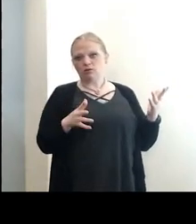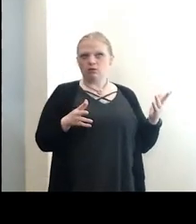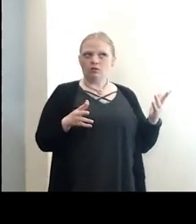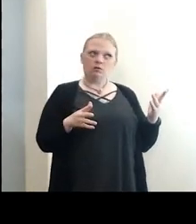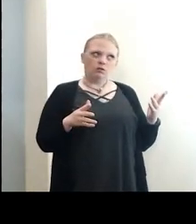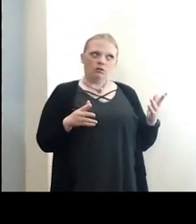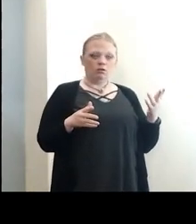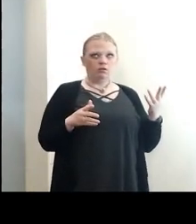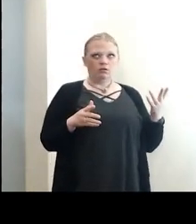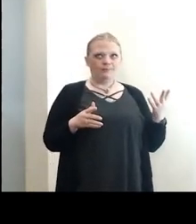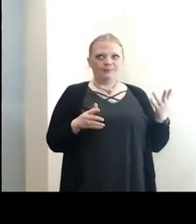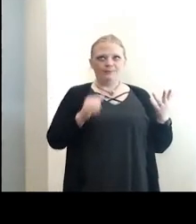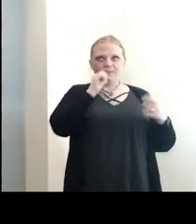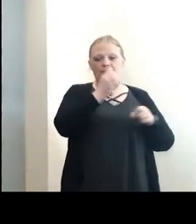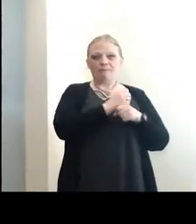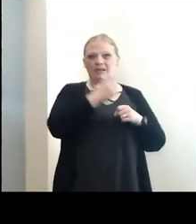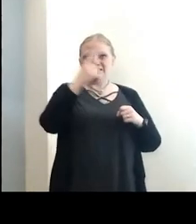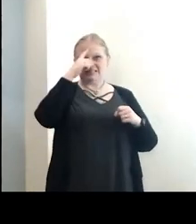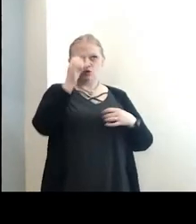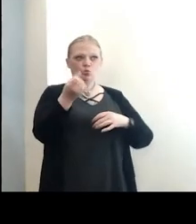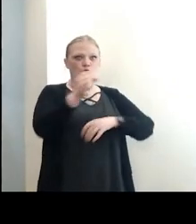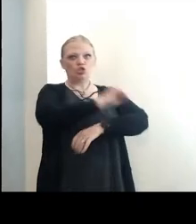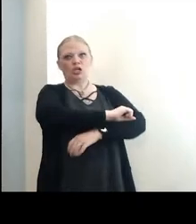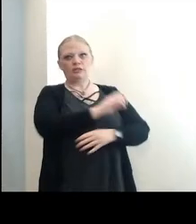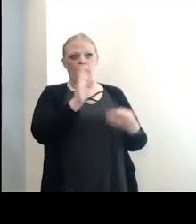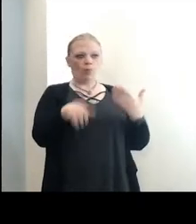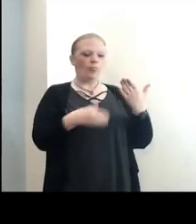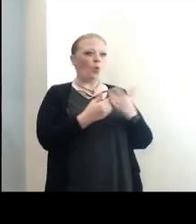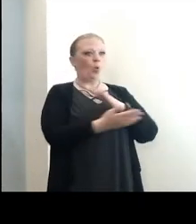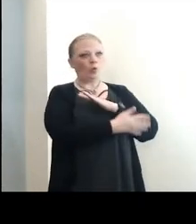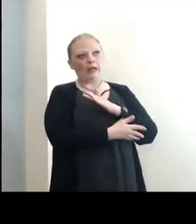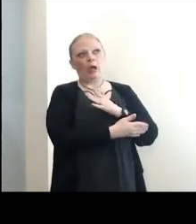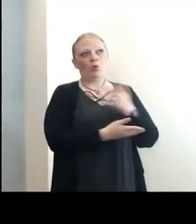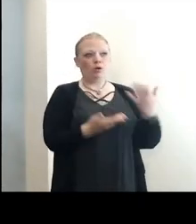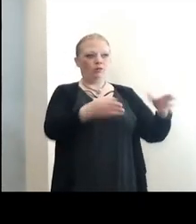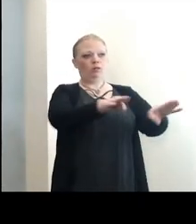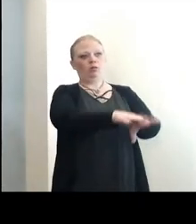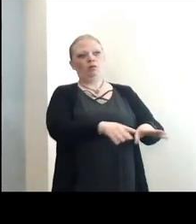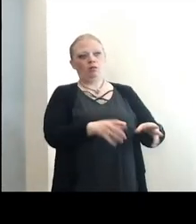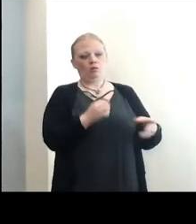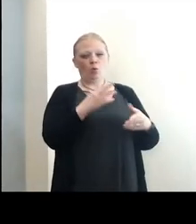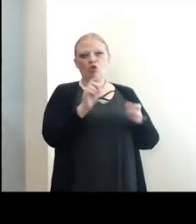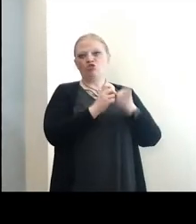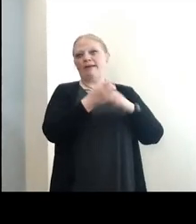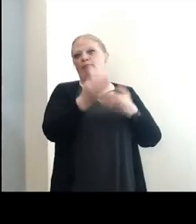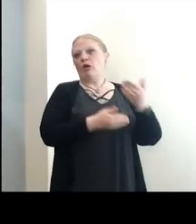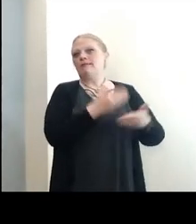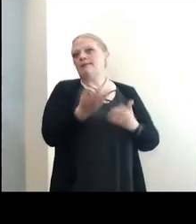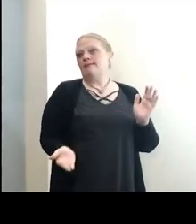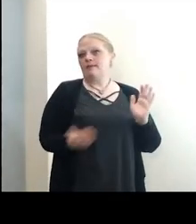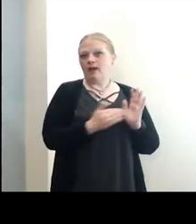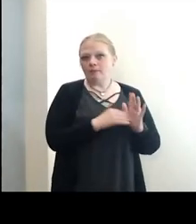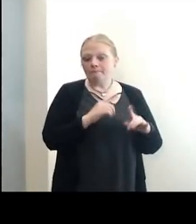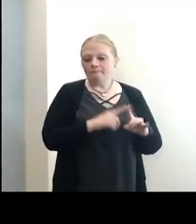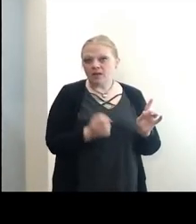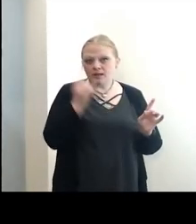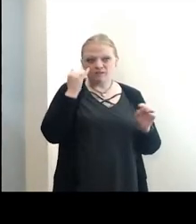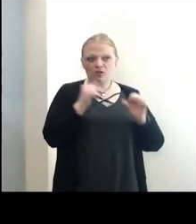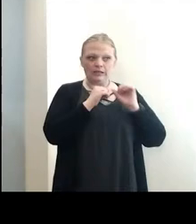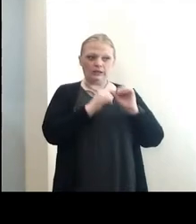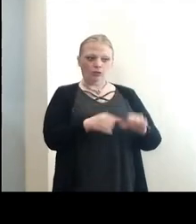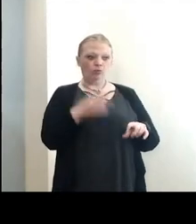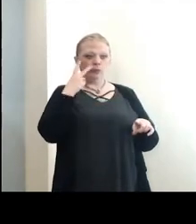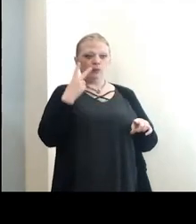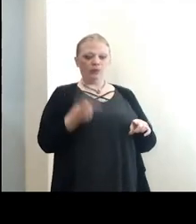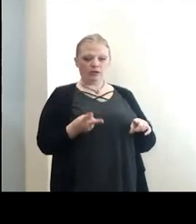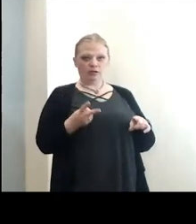itself, makes sense to shut down the whole county or change, not shut down the whole county, but change the process again. But if we continue to see